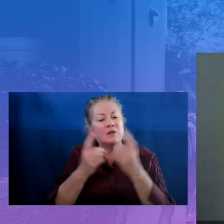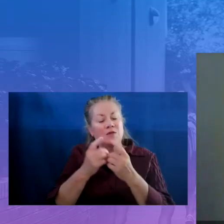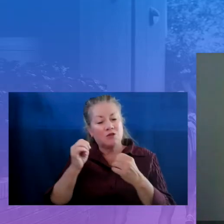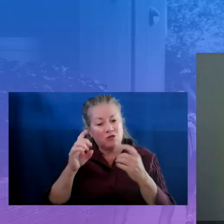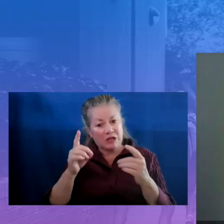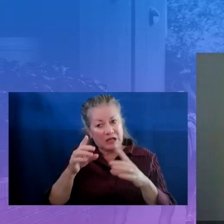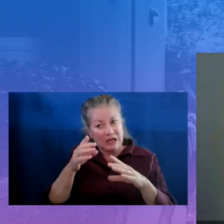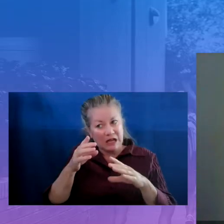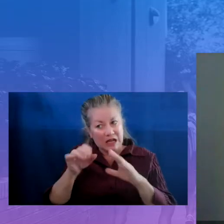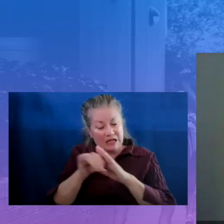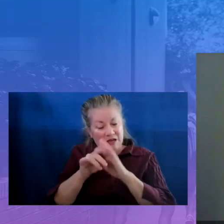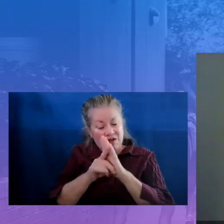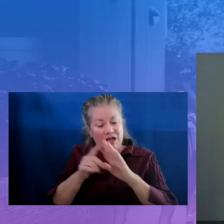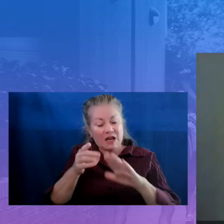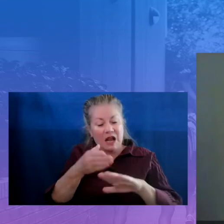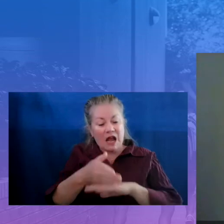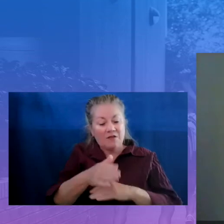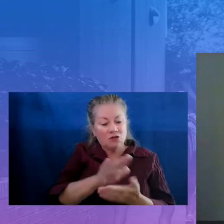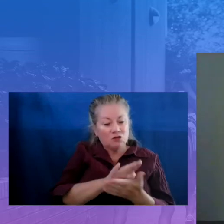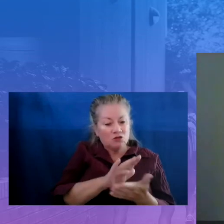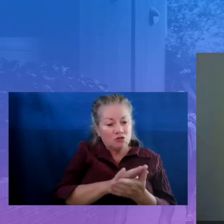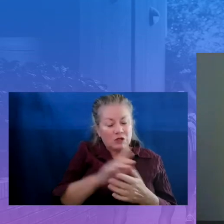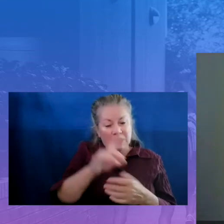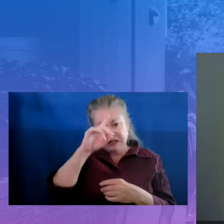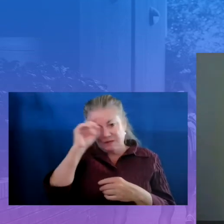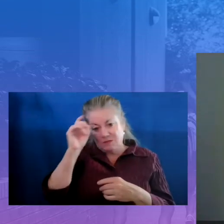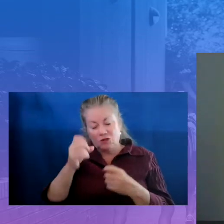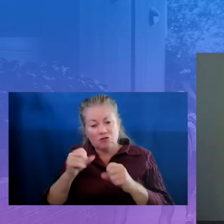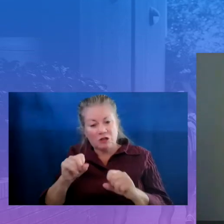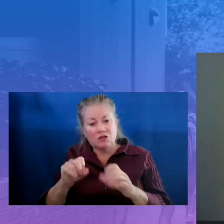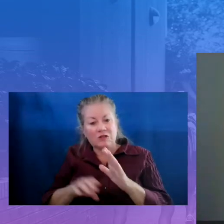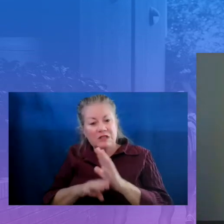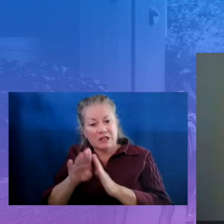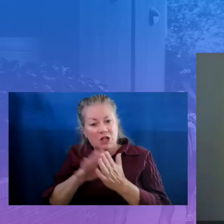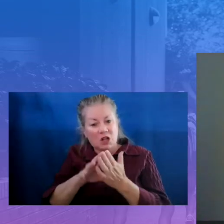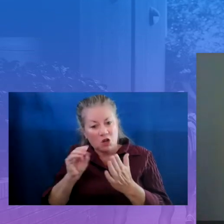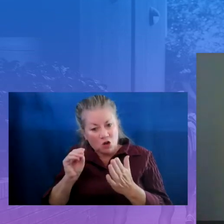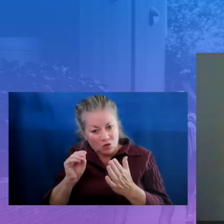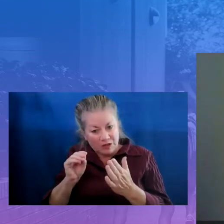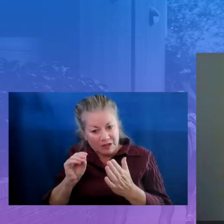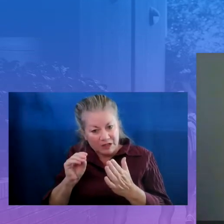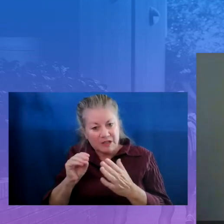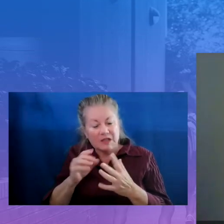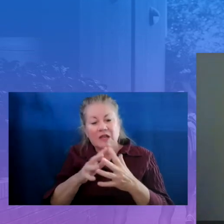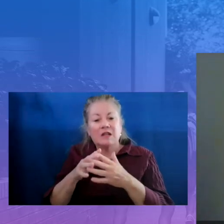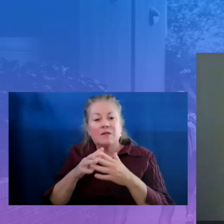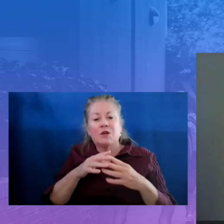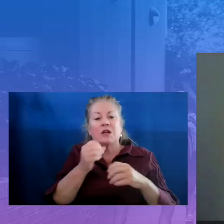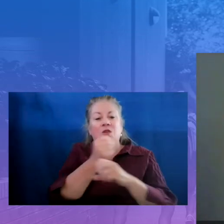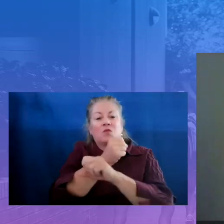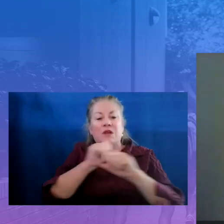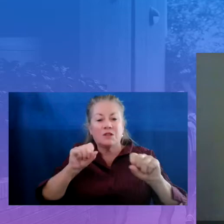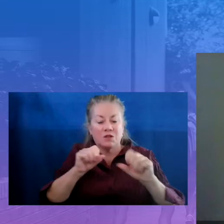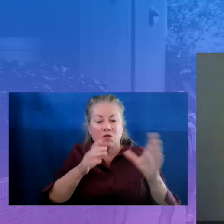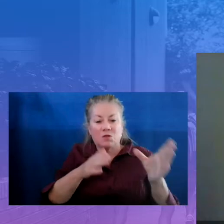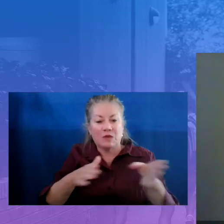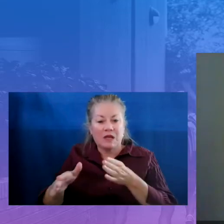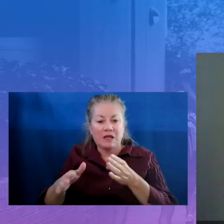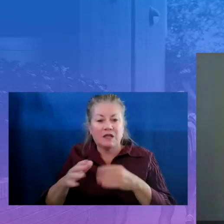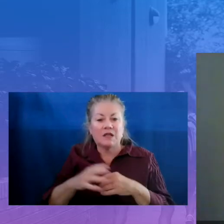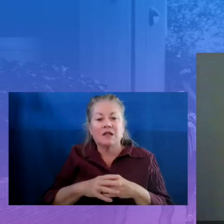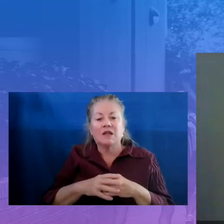as a strategy to accelerate learning through ESSER and the American Rescue Plan, Superintendent Molly Spearman